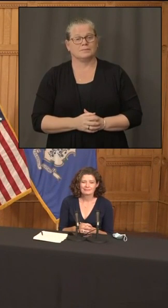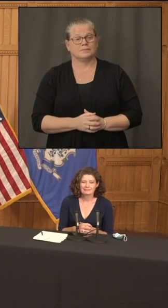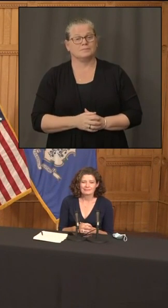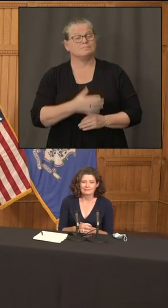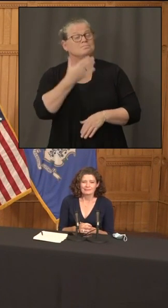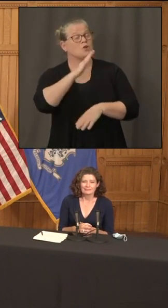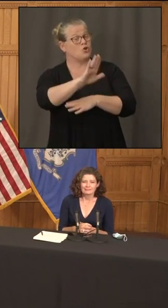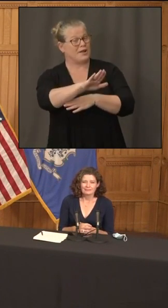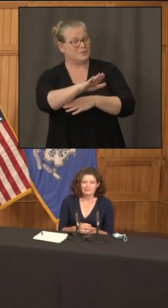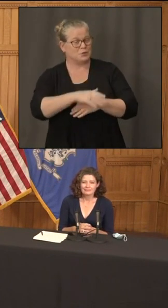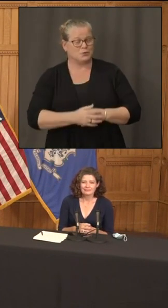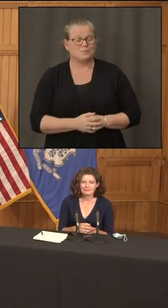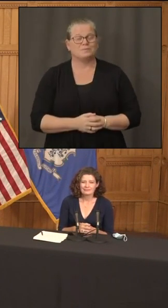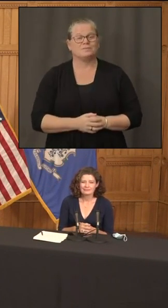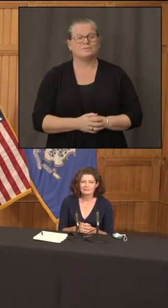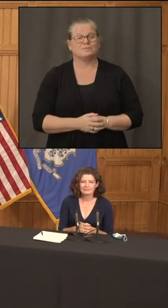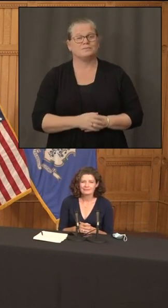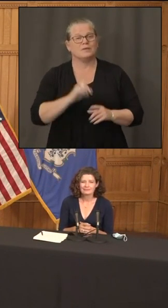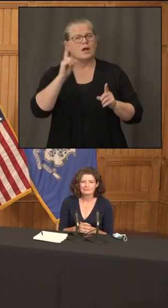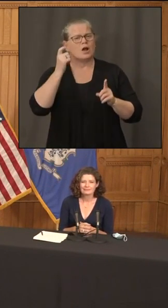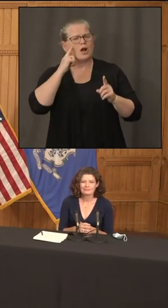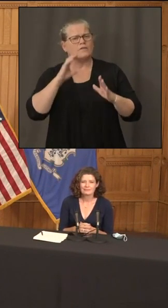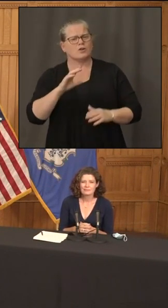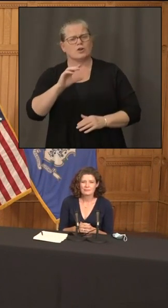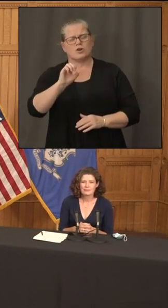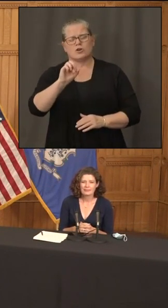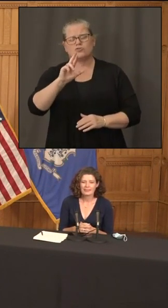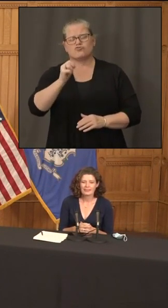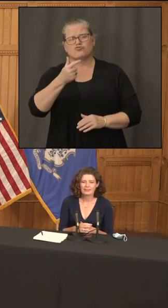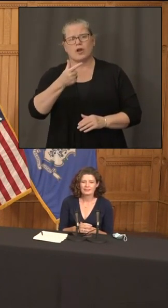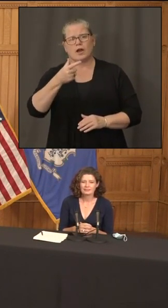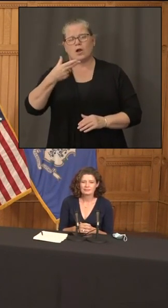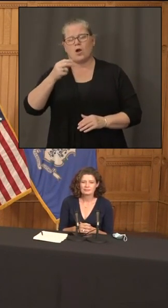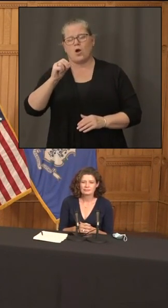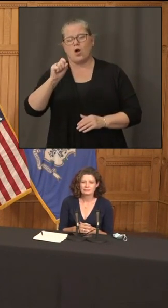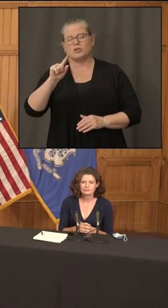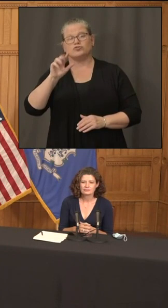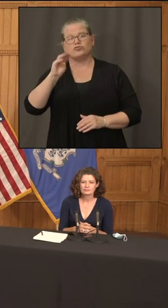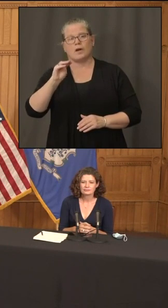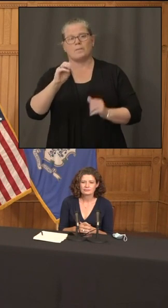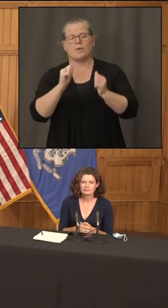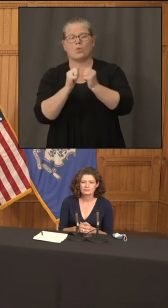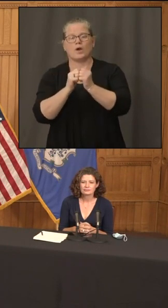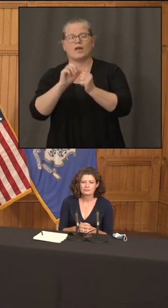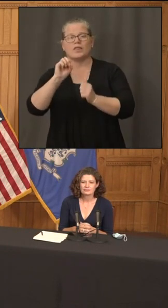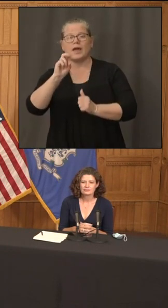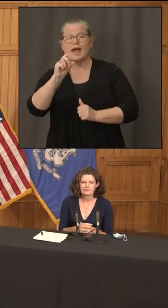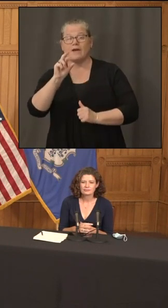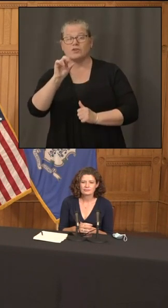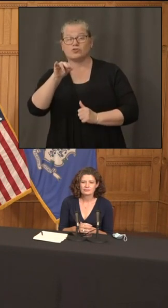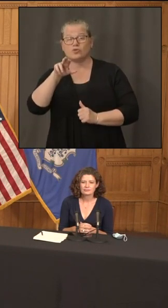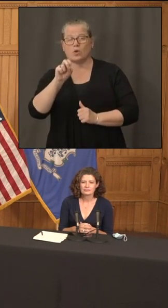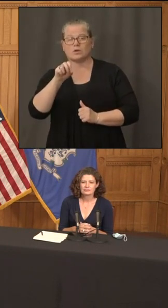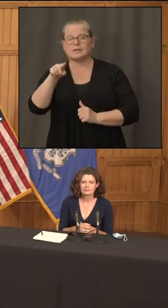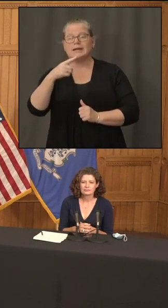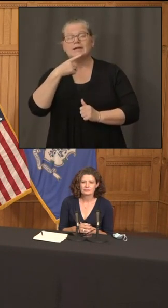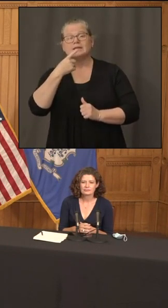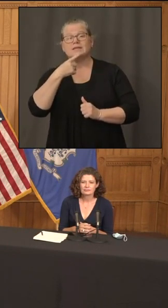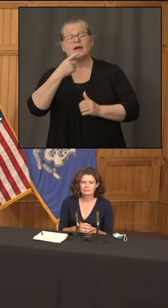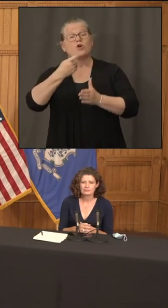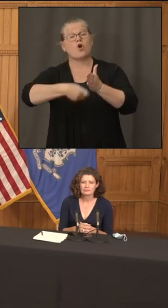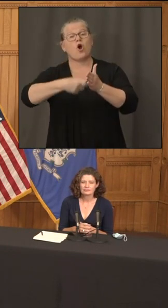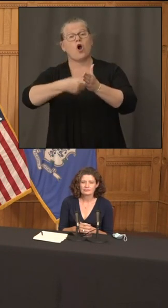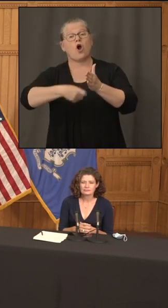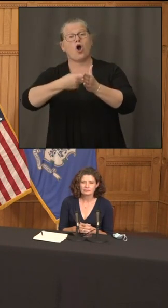good afternoon governor craig hallstrom with eversource just said that the cost of this will ultimately end up in customers